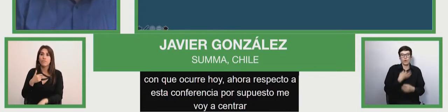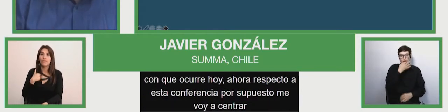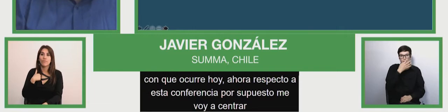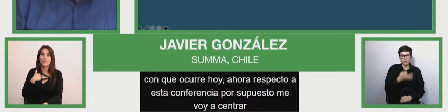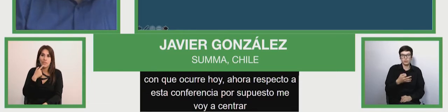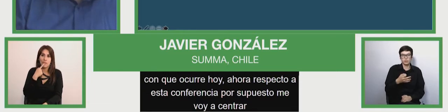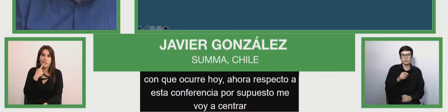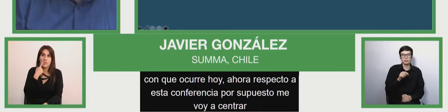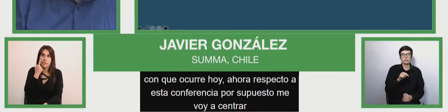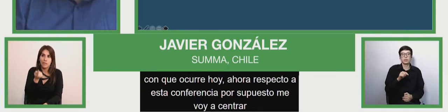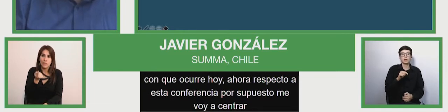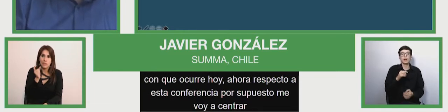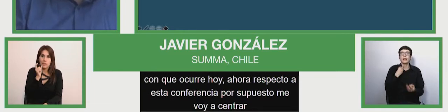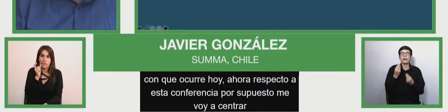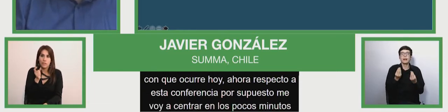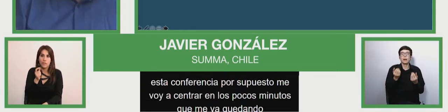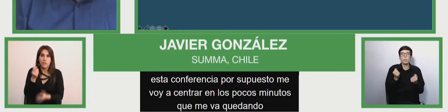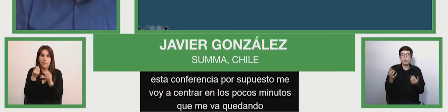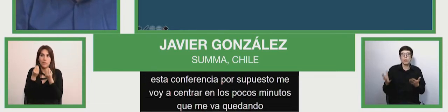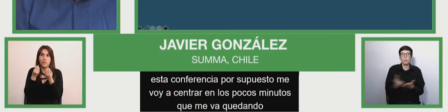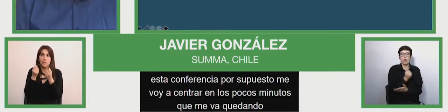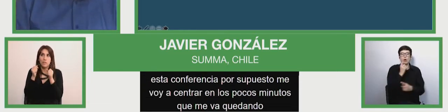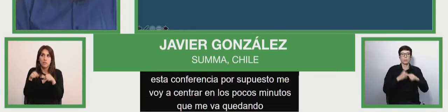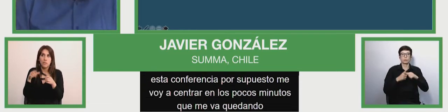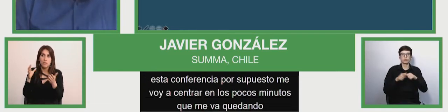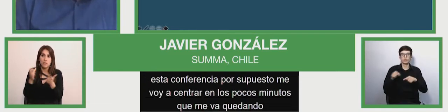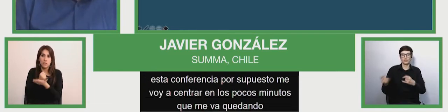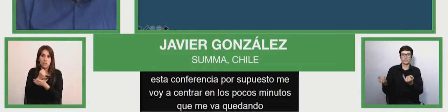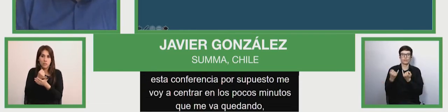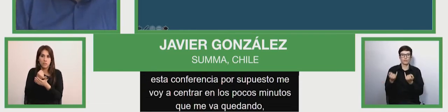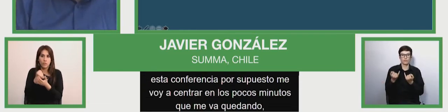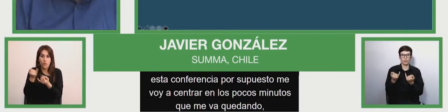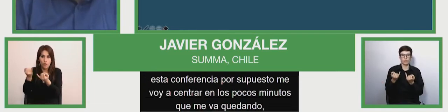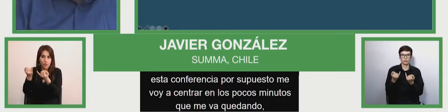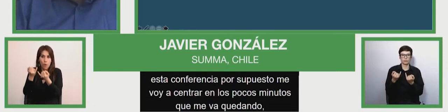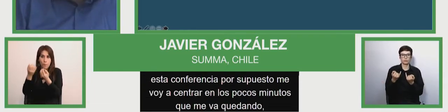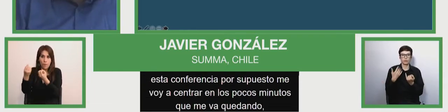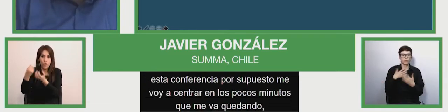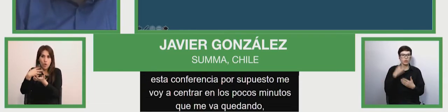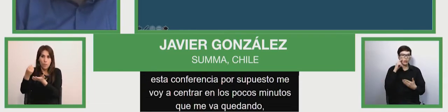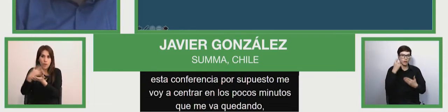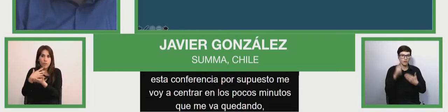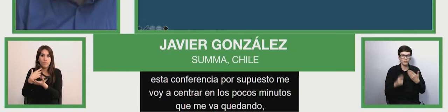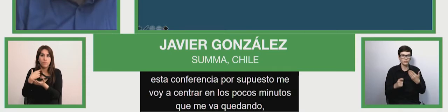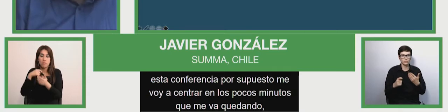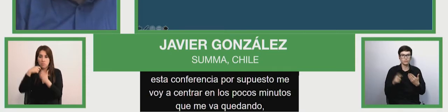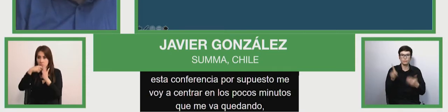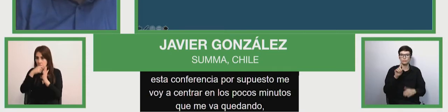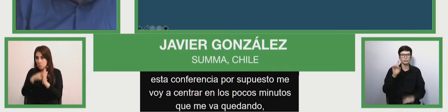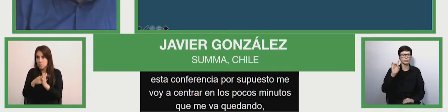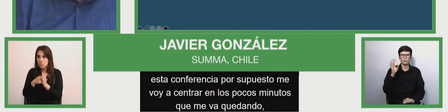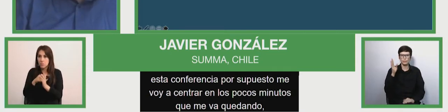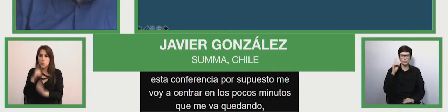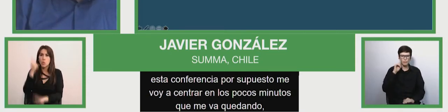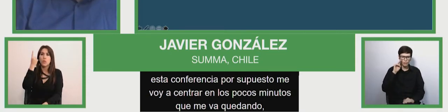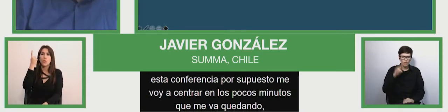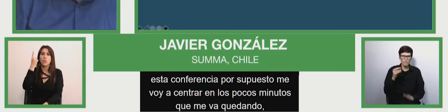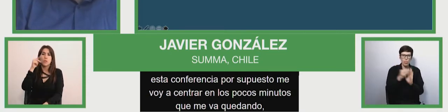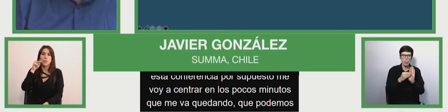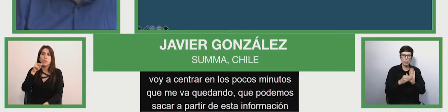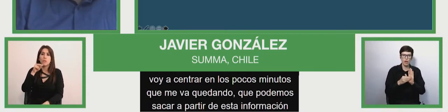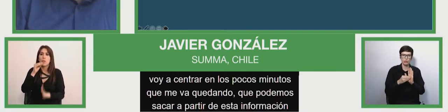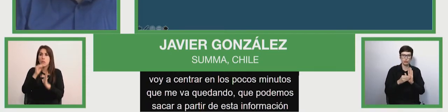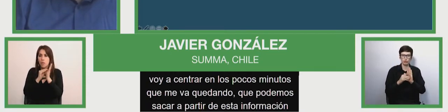can do from this information that we have reviewed, and not only has to do with data at the individual levels, but